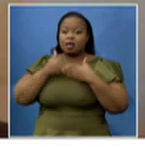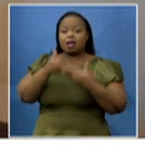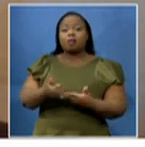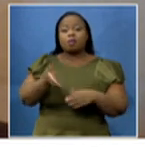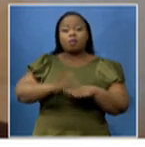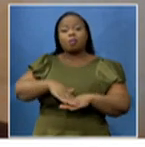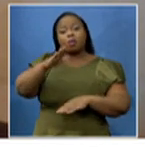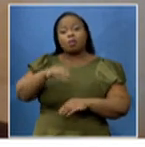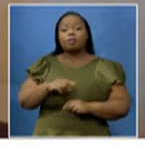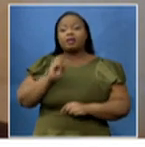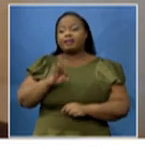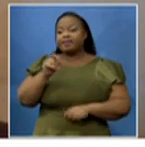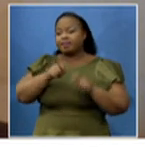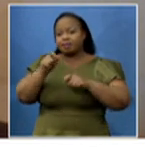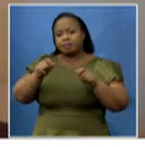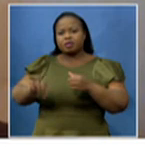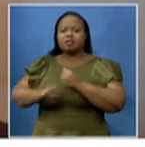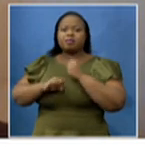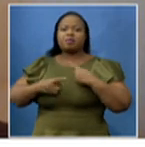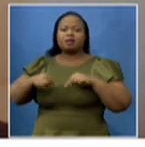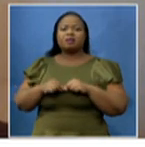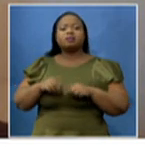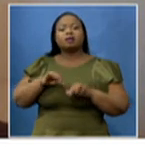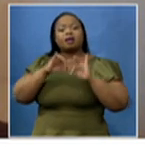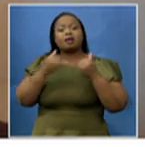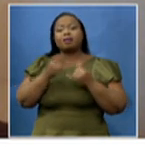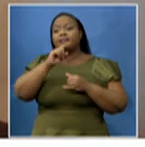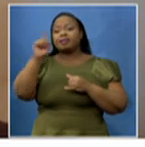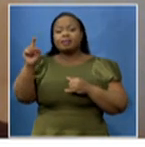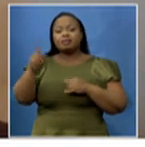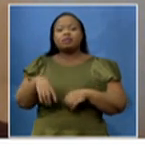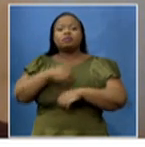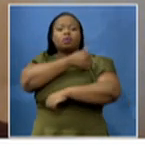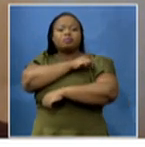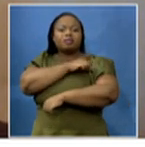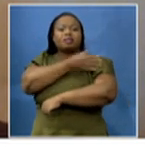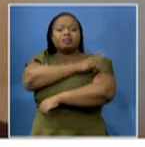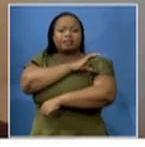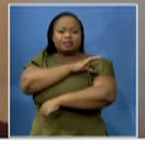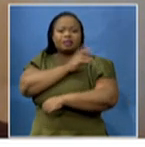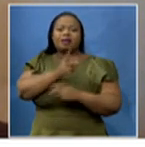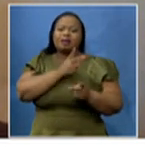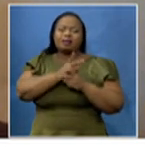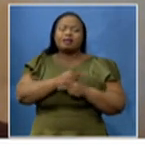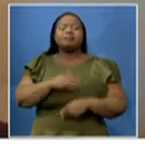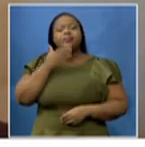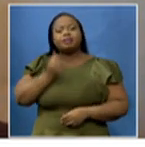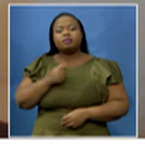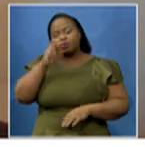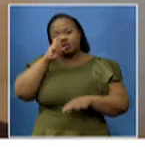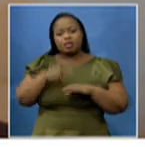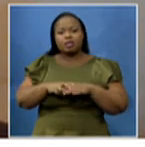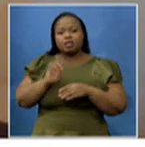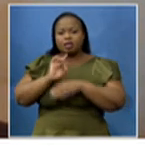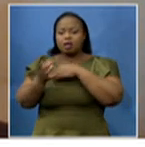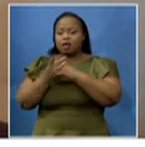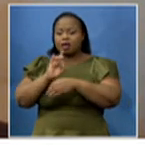supported, including the employers. We need, we are also anxious. We need psychosocial support as well. We need the